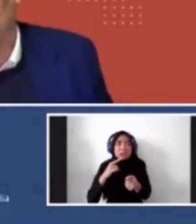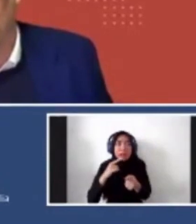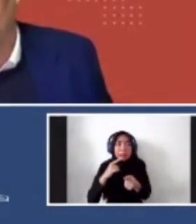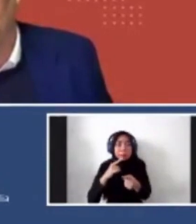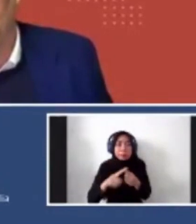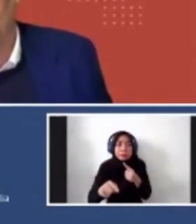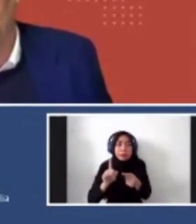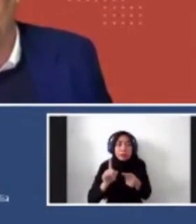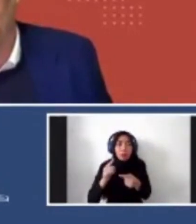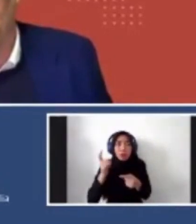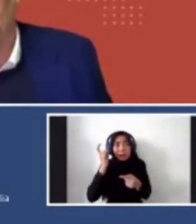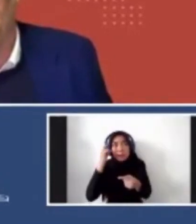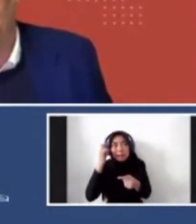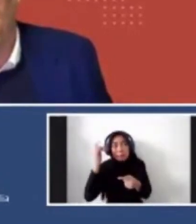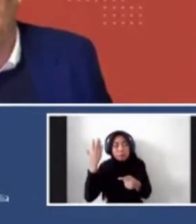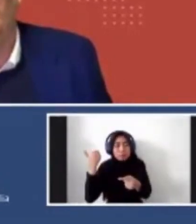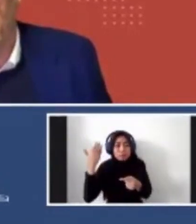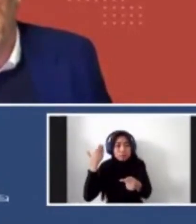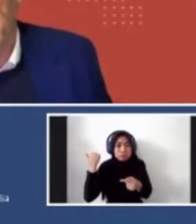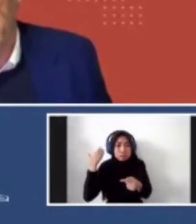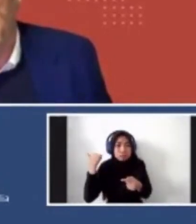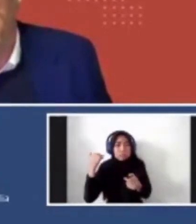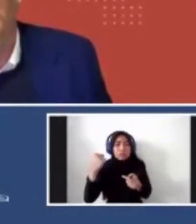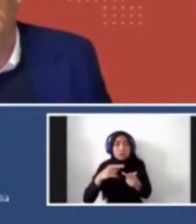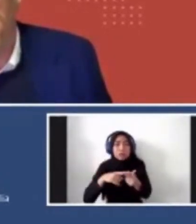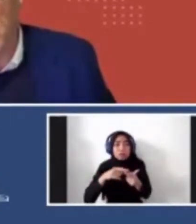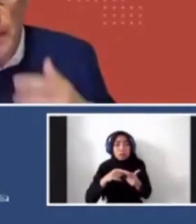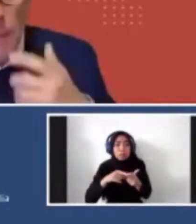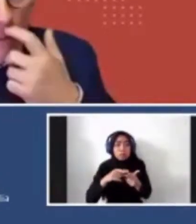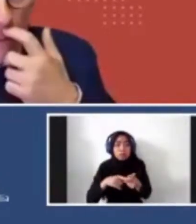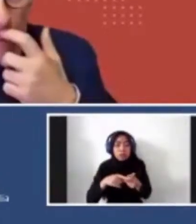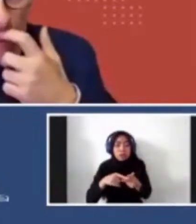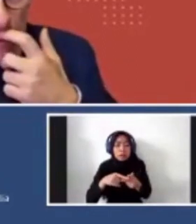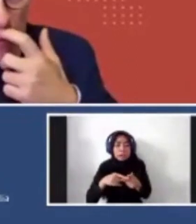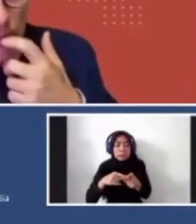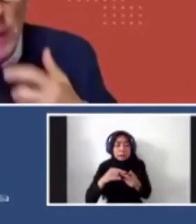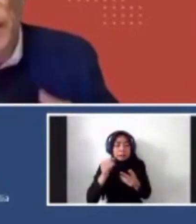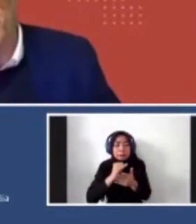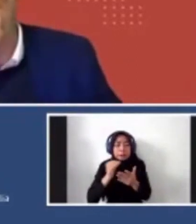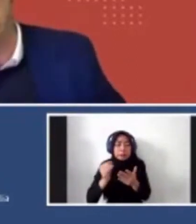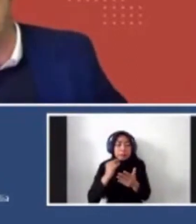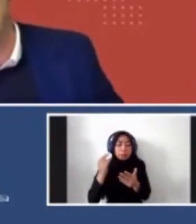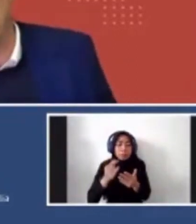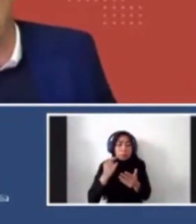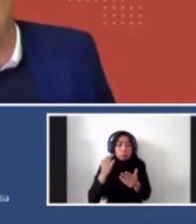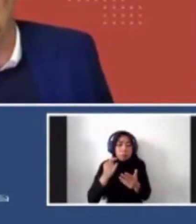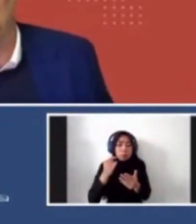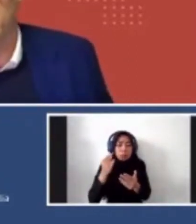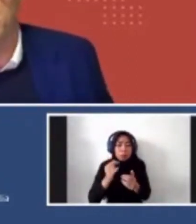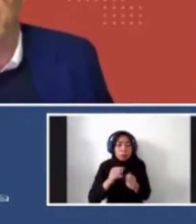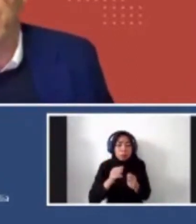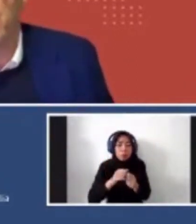um, you know, we teach to obviously a range of publics, not just, um, you know, um, work that